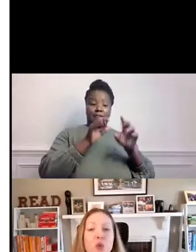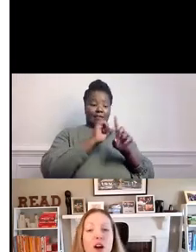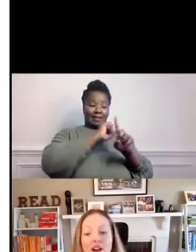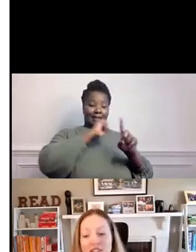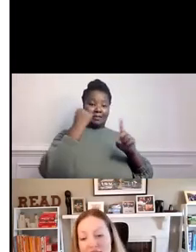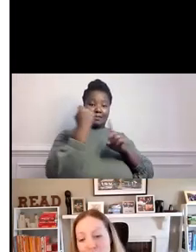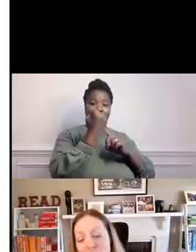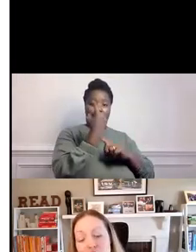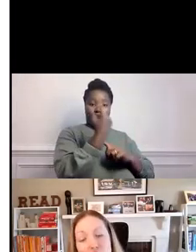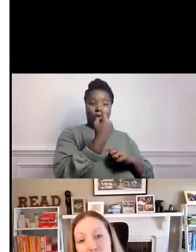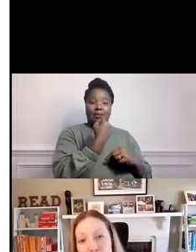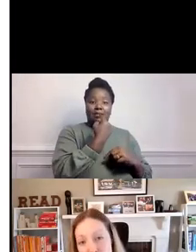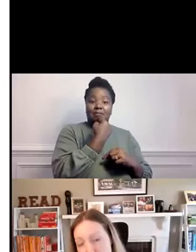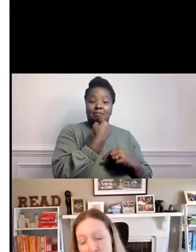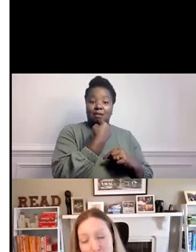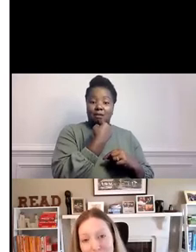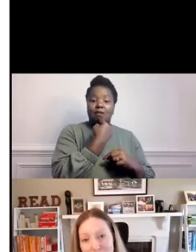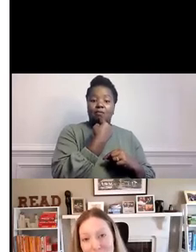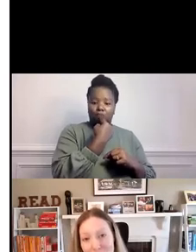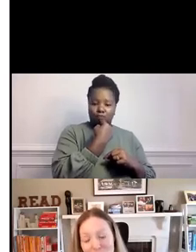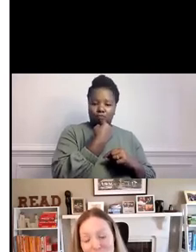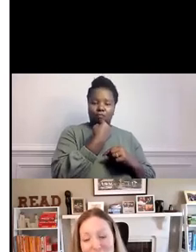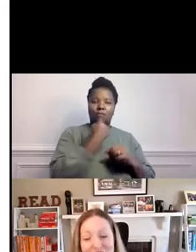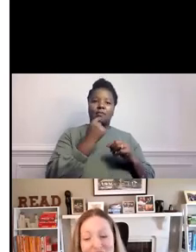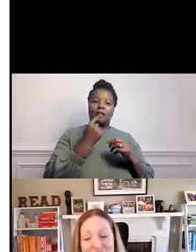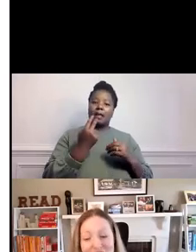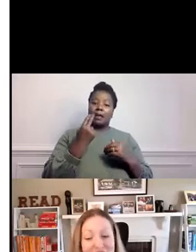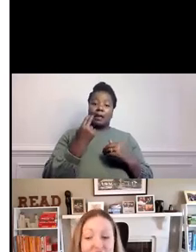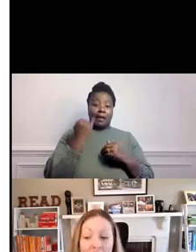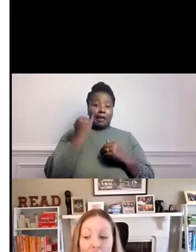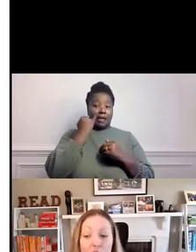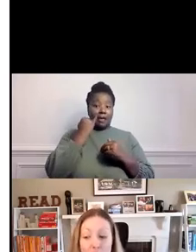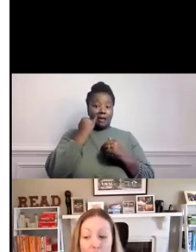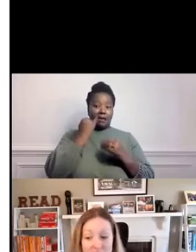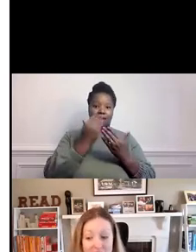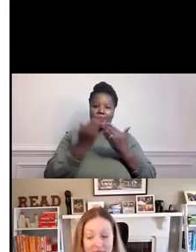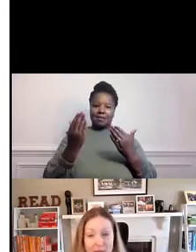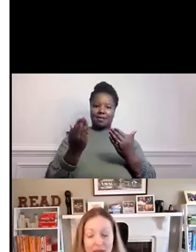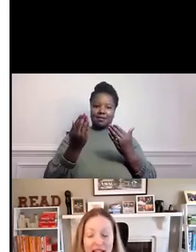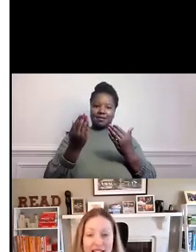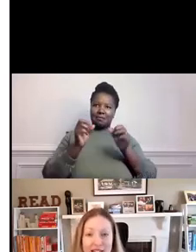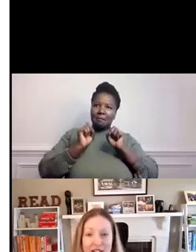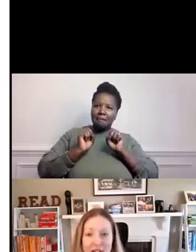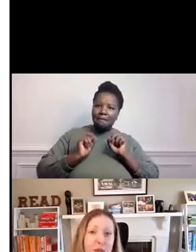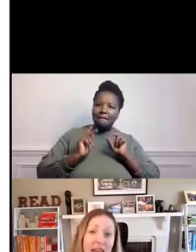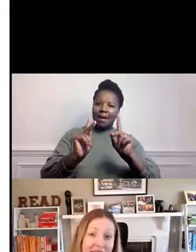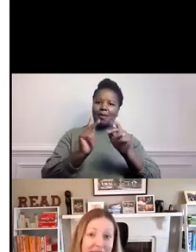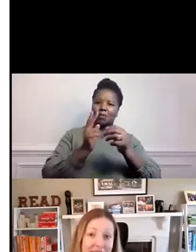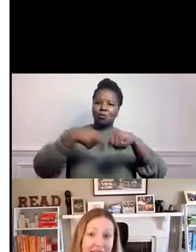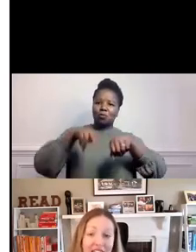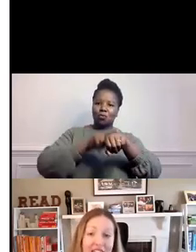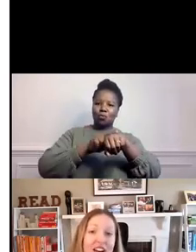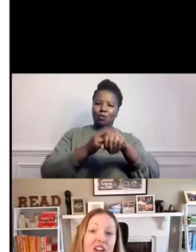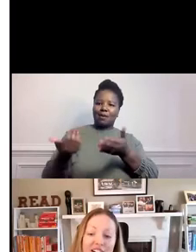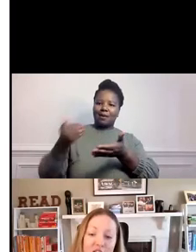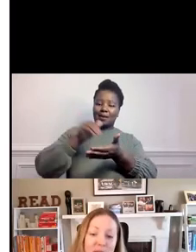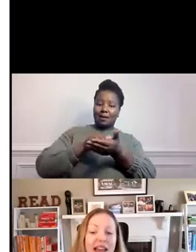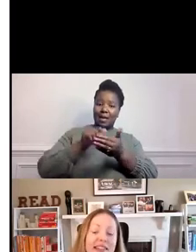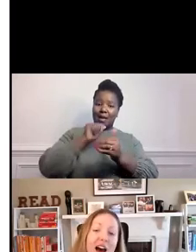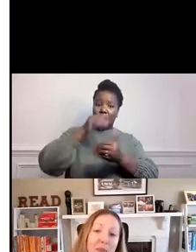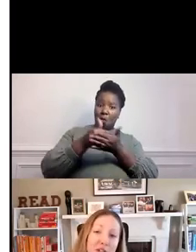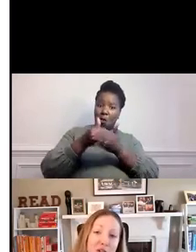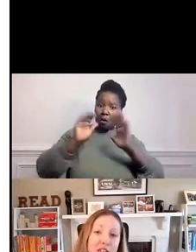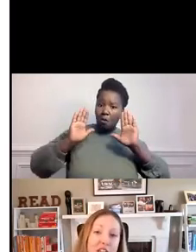the way things were, this return to normal. But that's not all rosy, because for many, that could